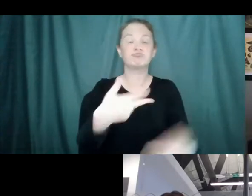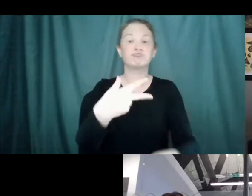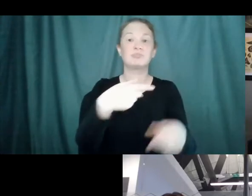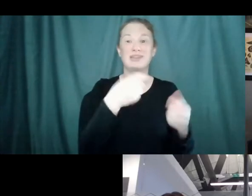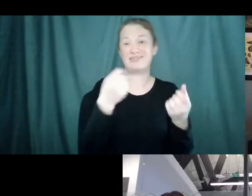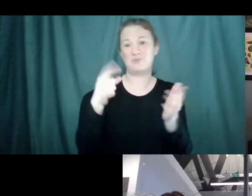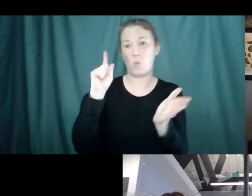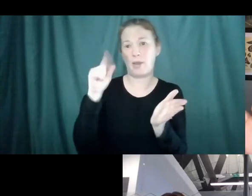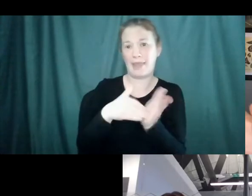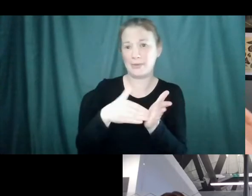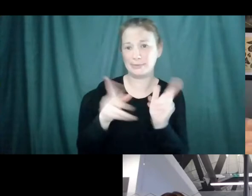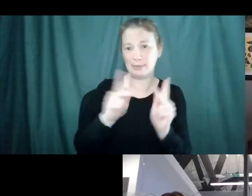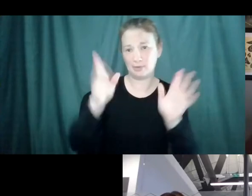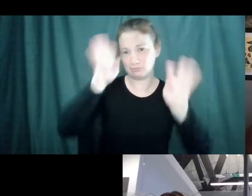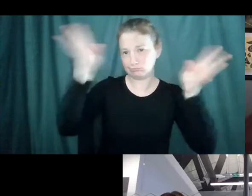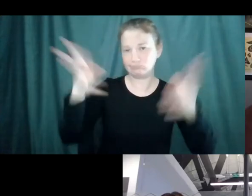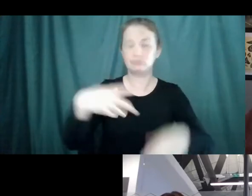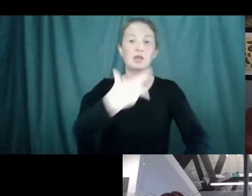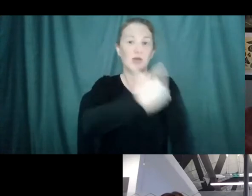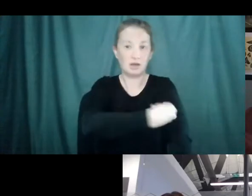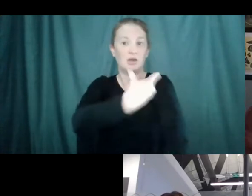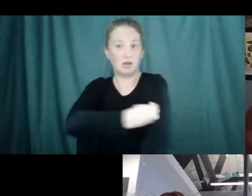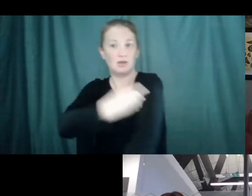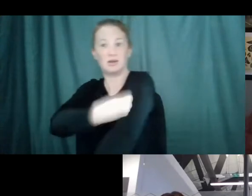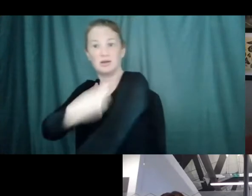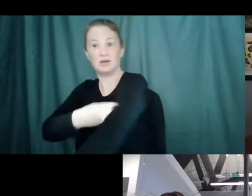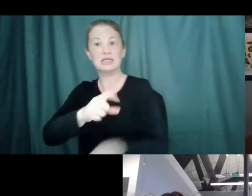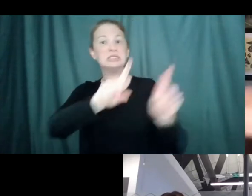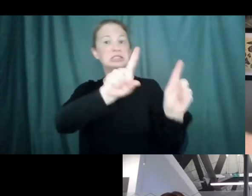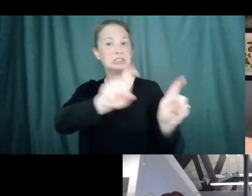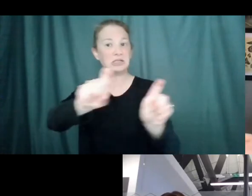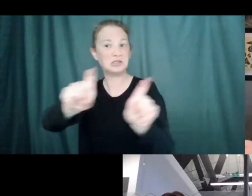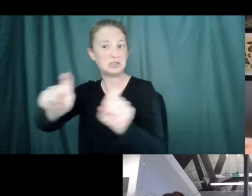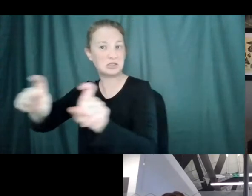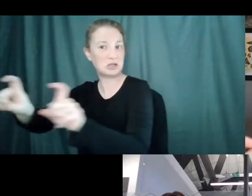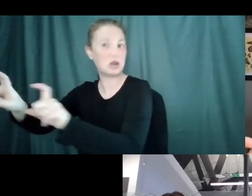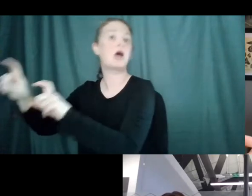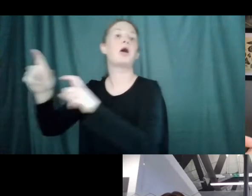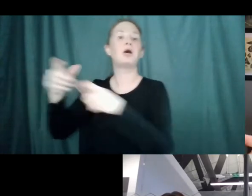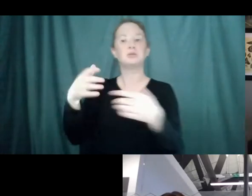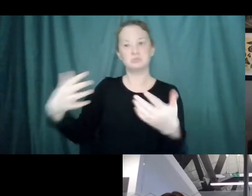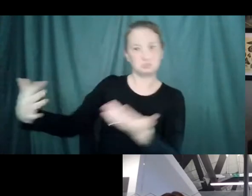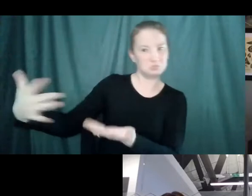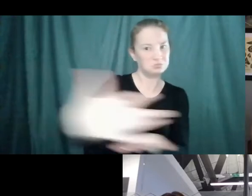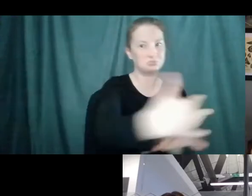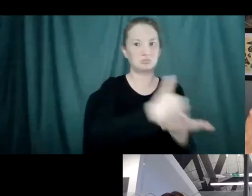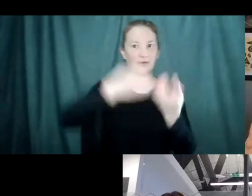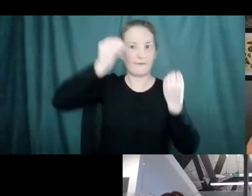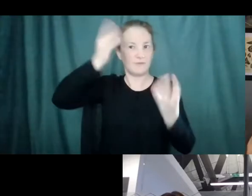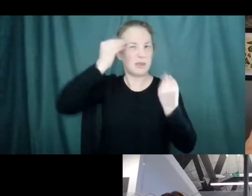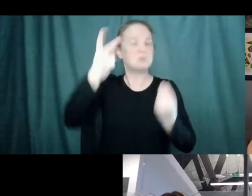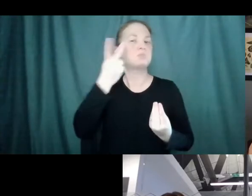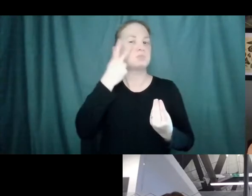and then every couple of months you test their blood and on average, see how much their body is still